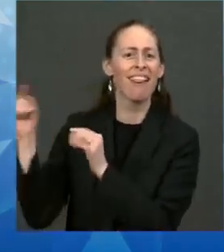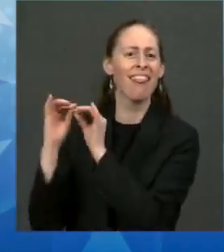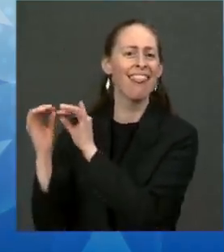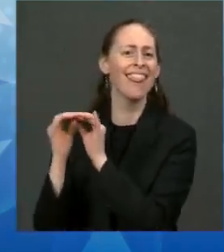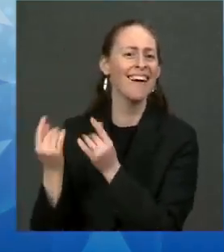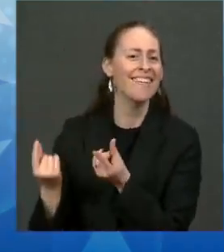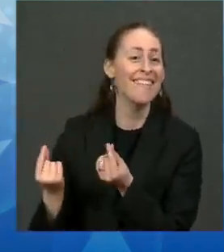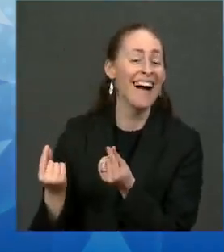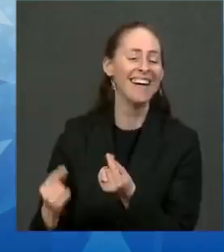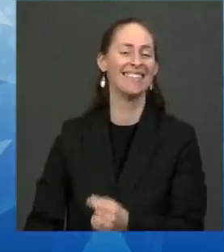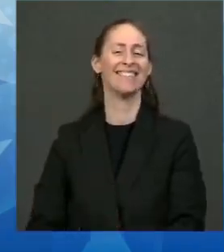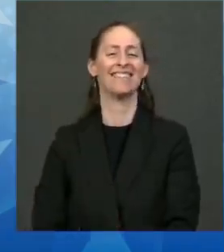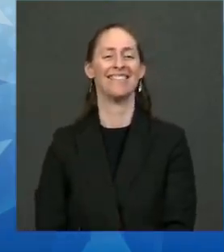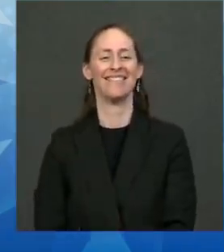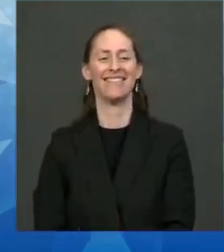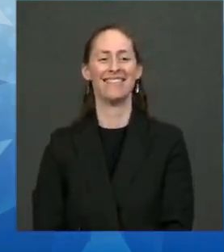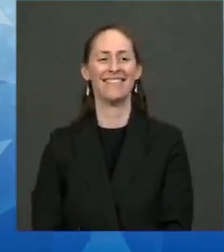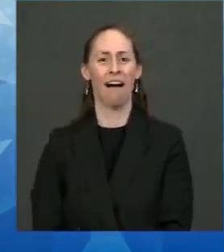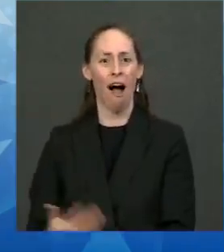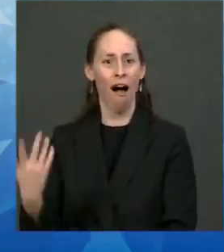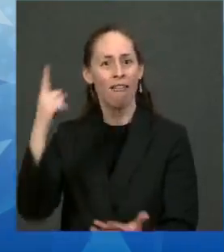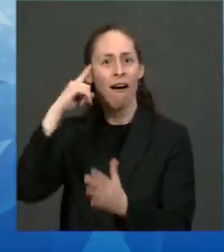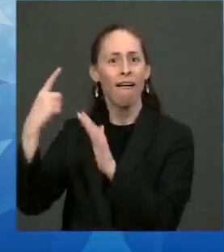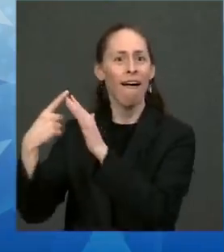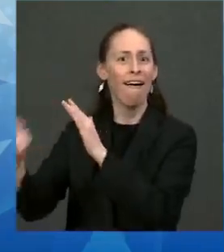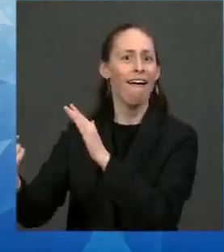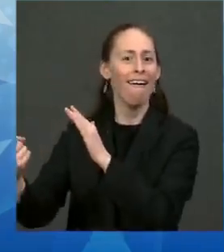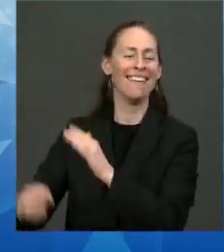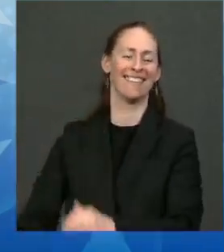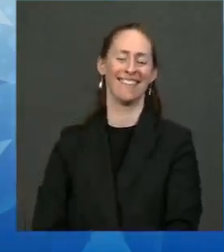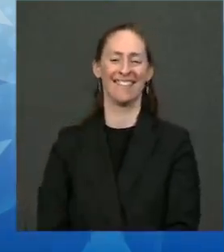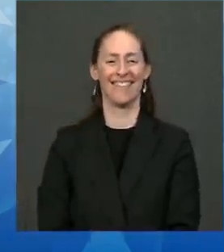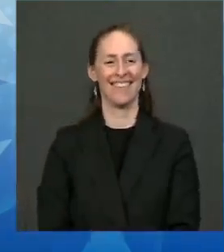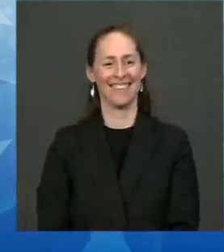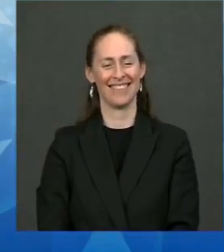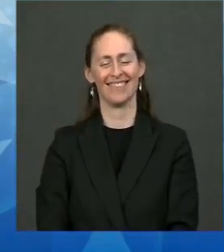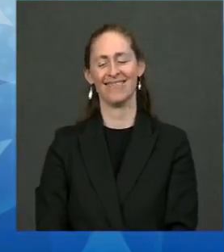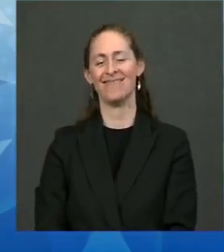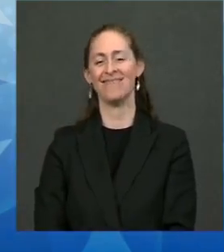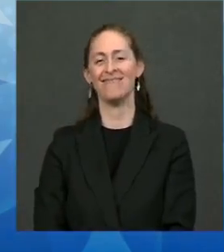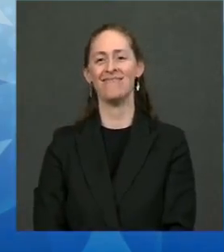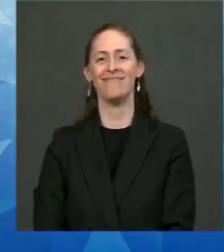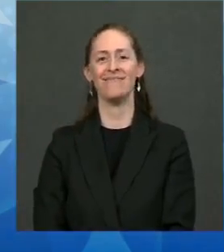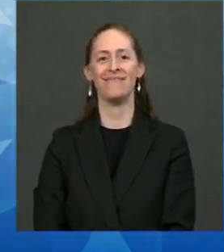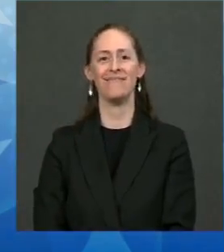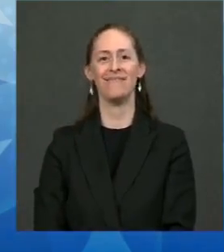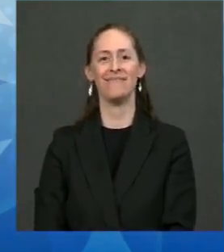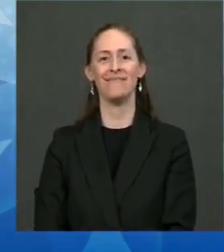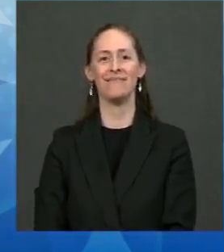here. Okay. I was worried you weren't going to come out and hang out with us. Good to see you. All right.